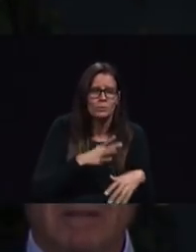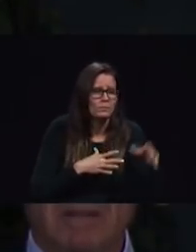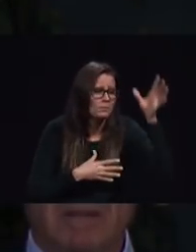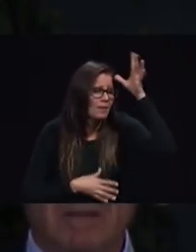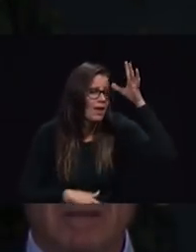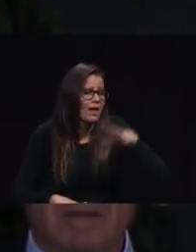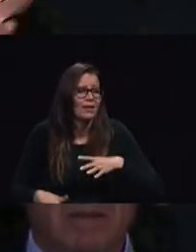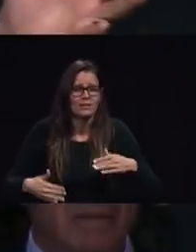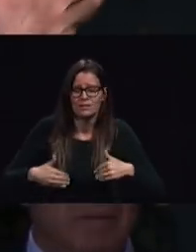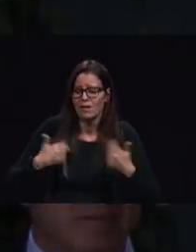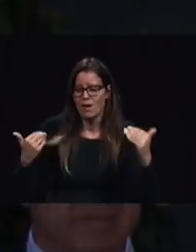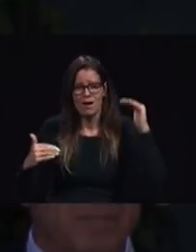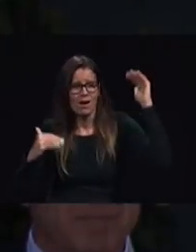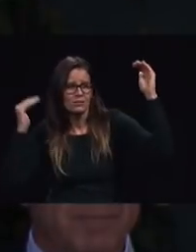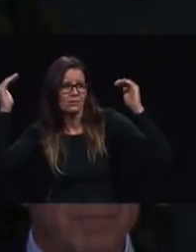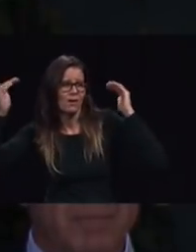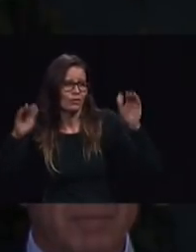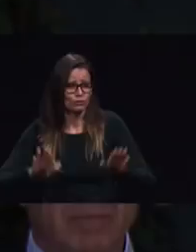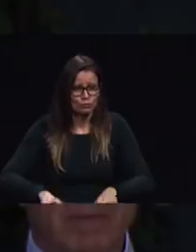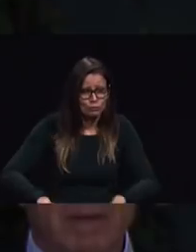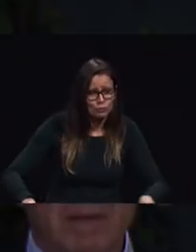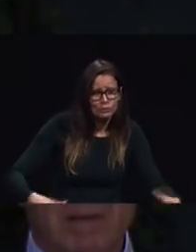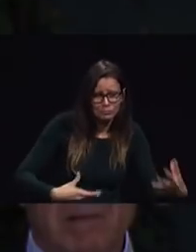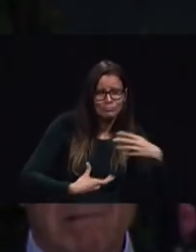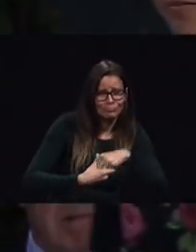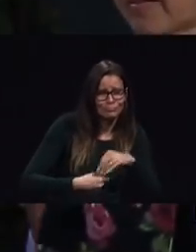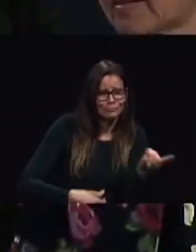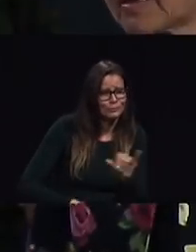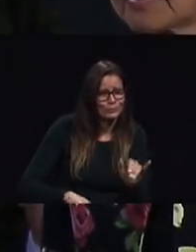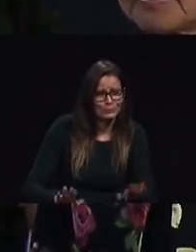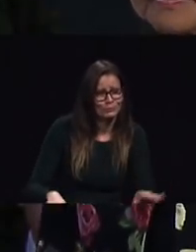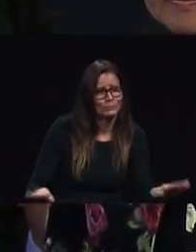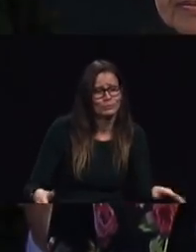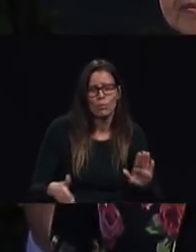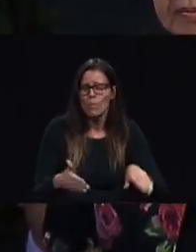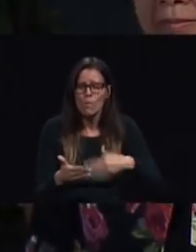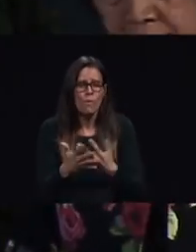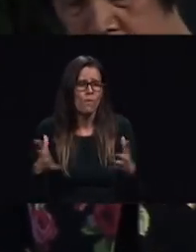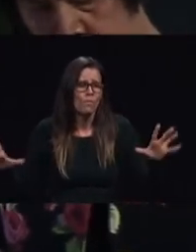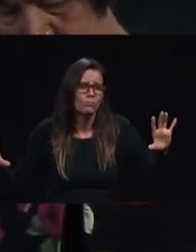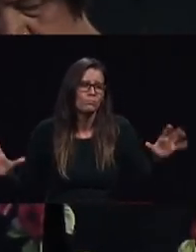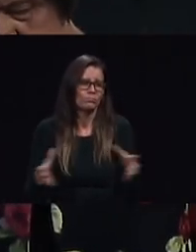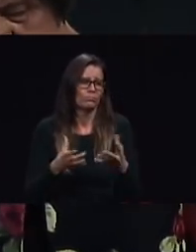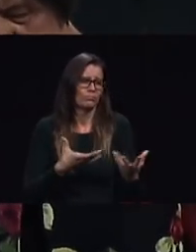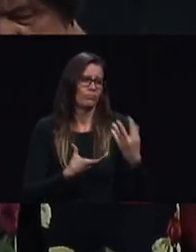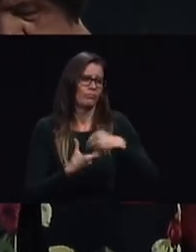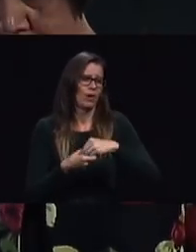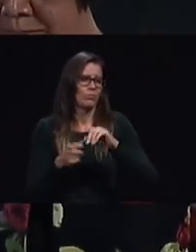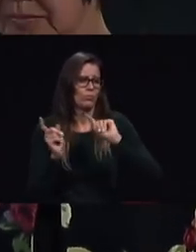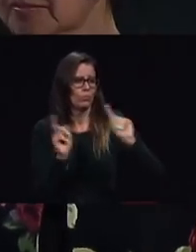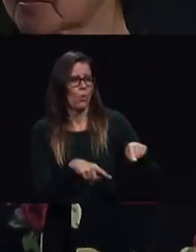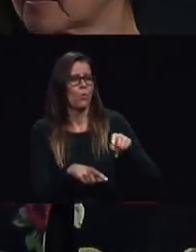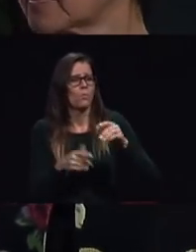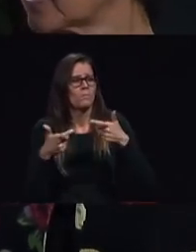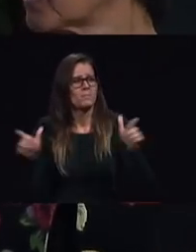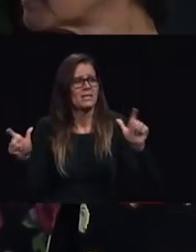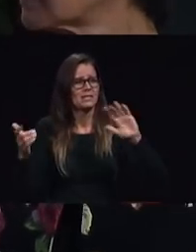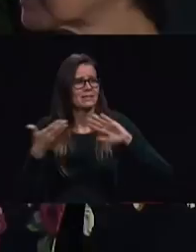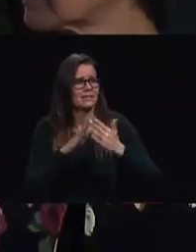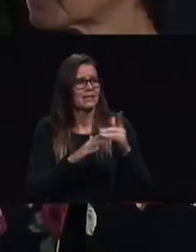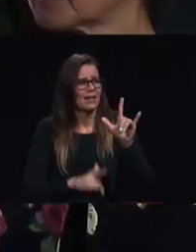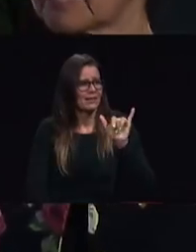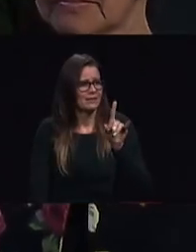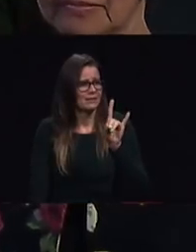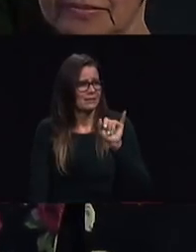adults including children in reaching out to the people of the great cities Linda Coe our general conference director of